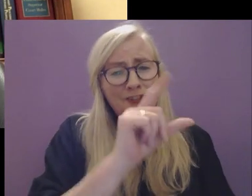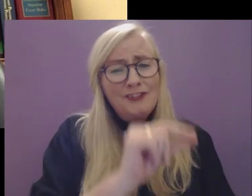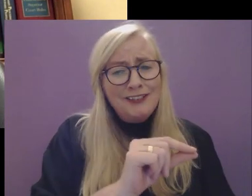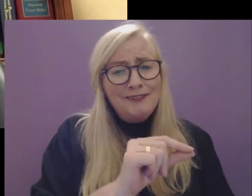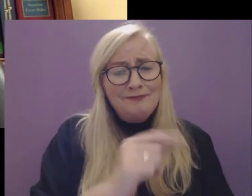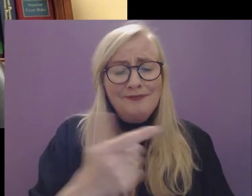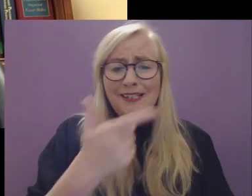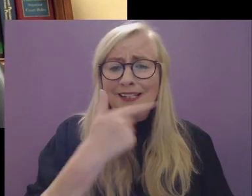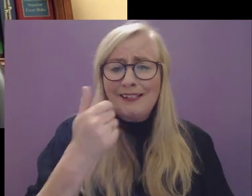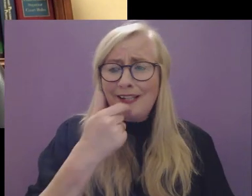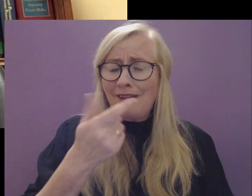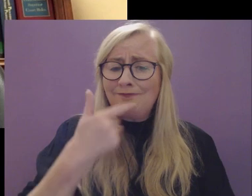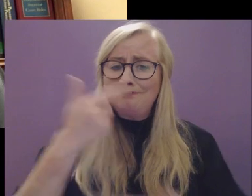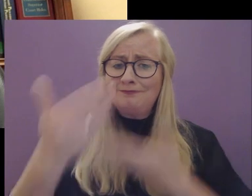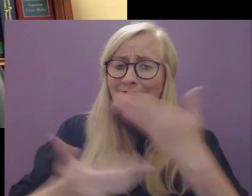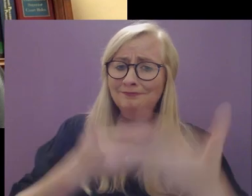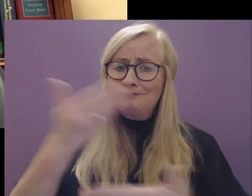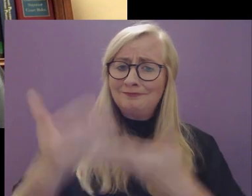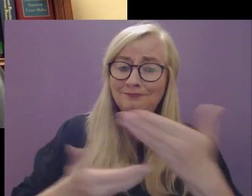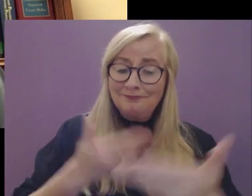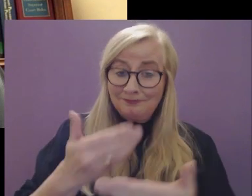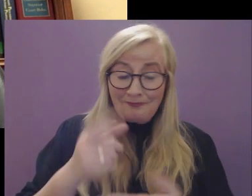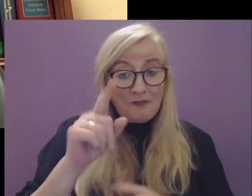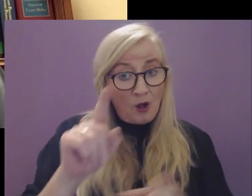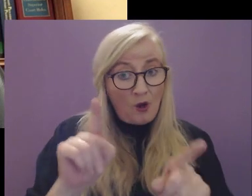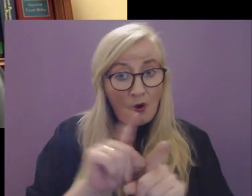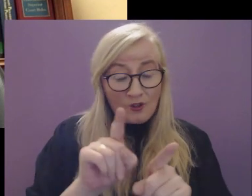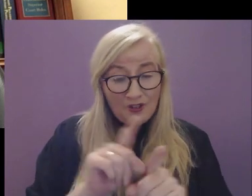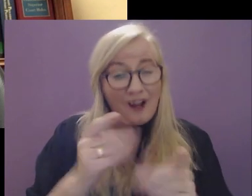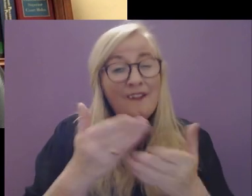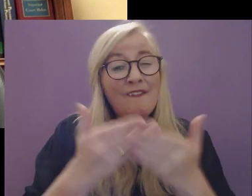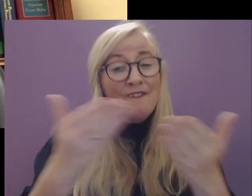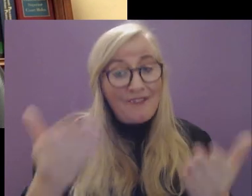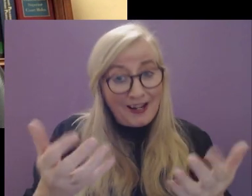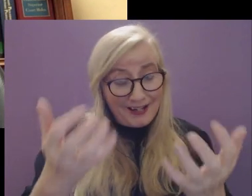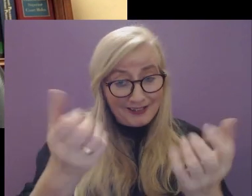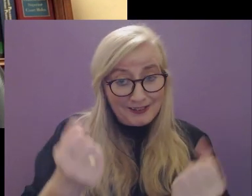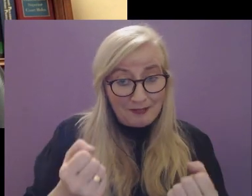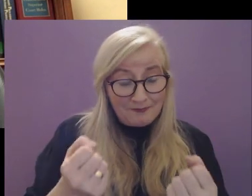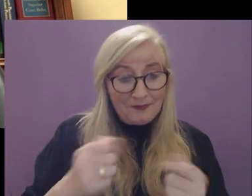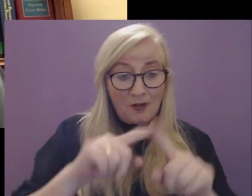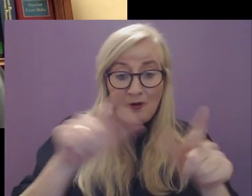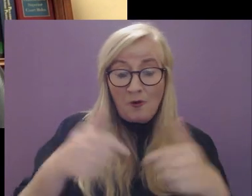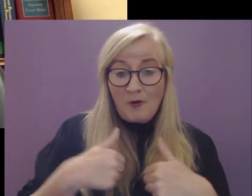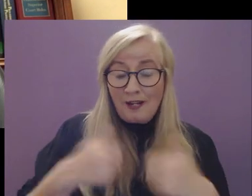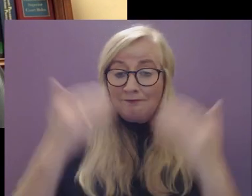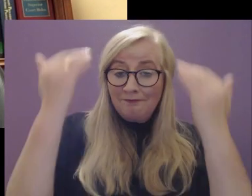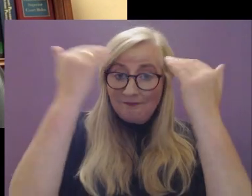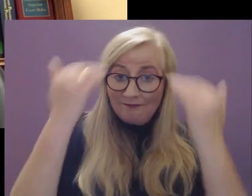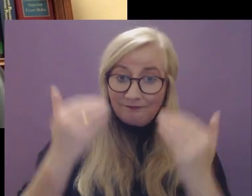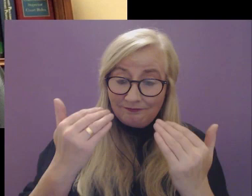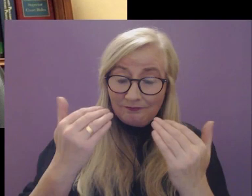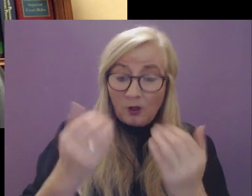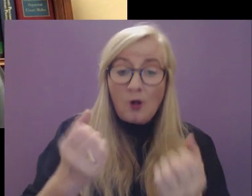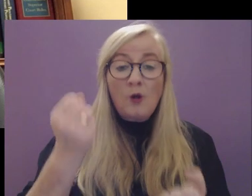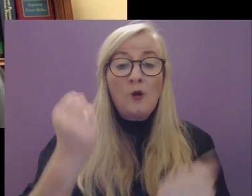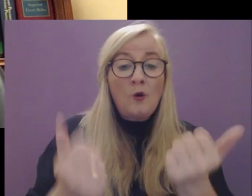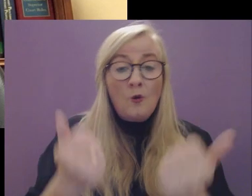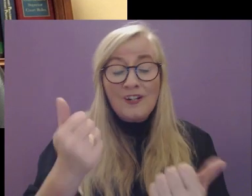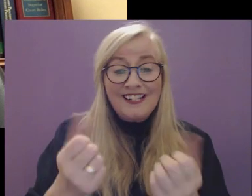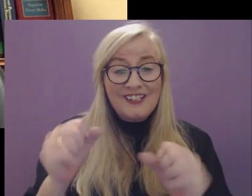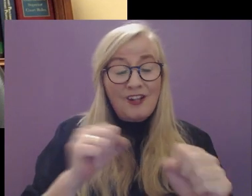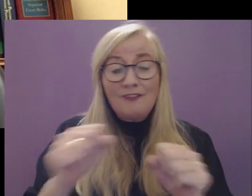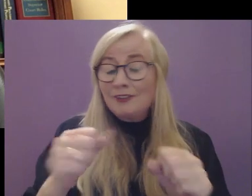and it's easy to espouse principles. Also, I think it's only fair to accept that we, the judiciary and the court service,